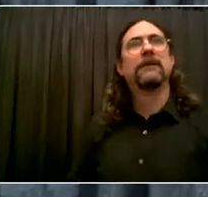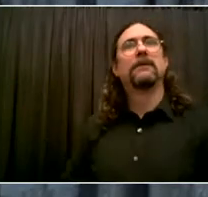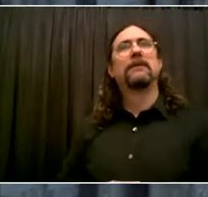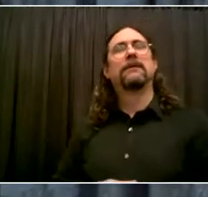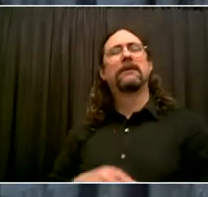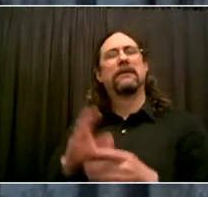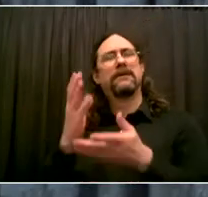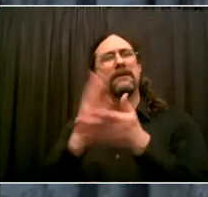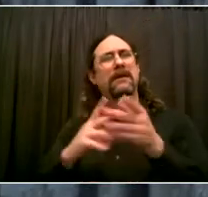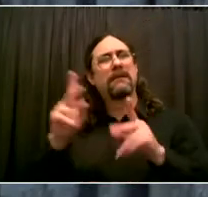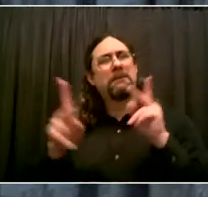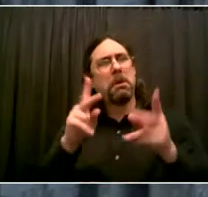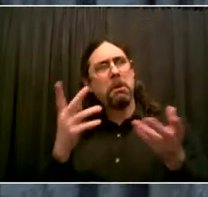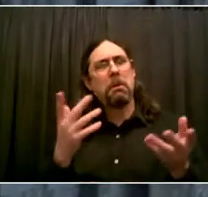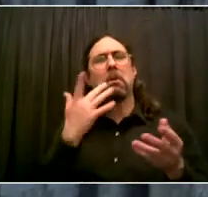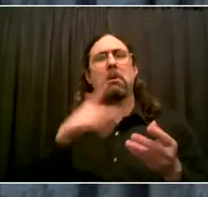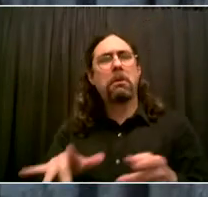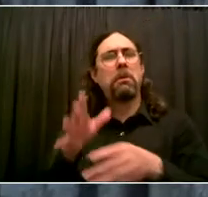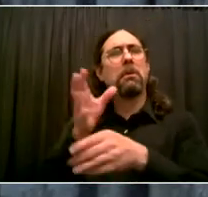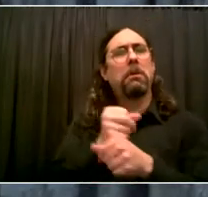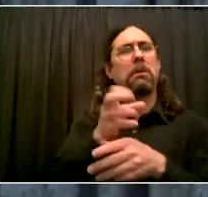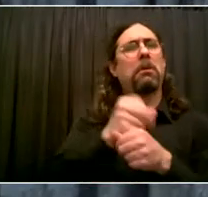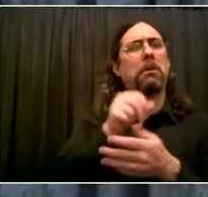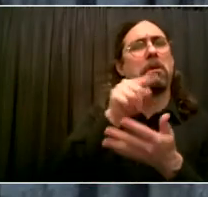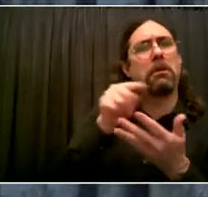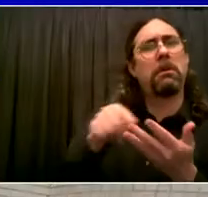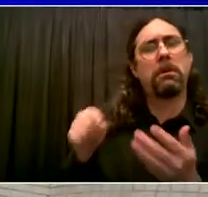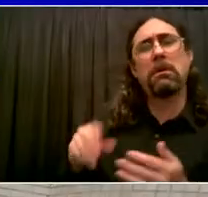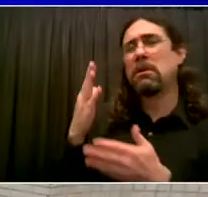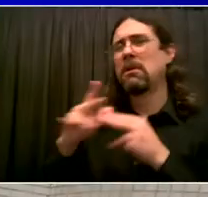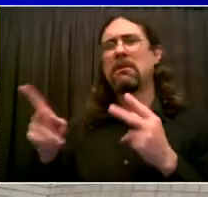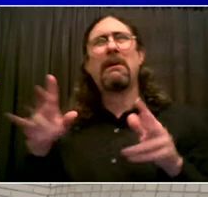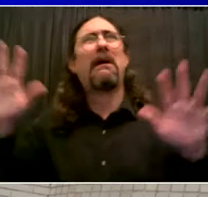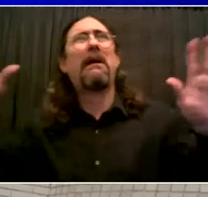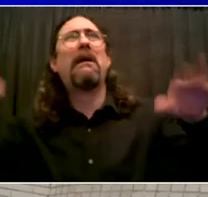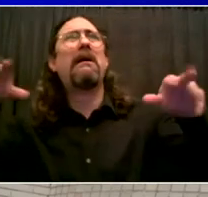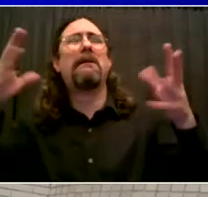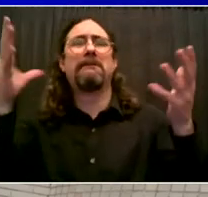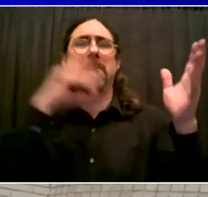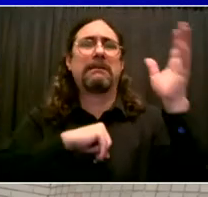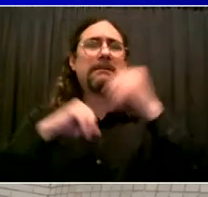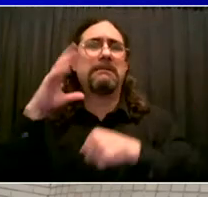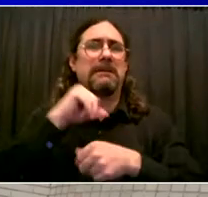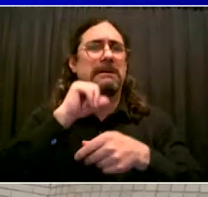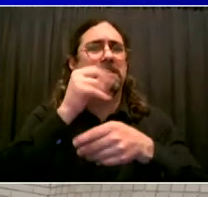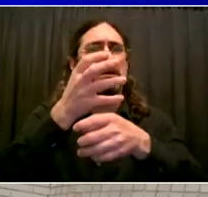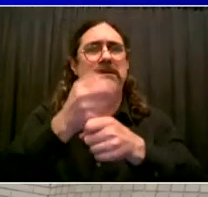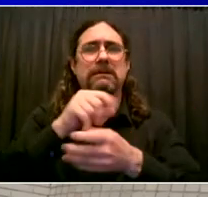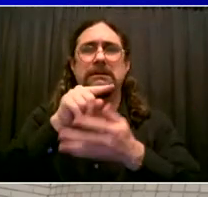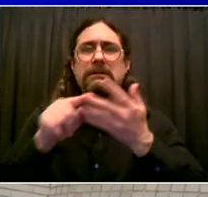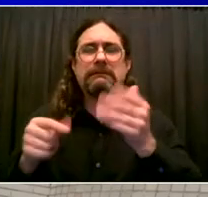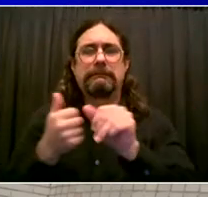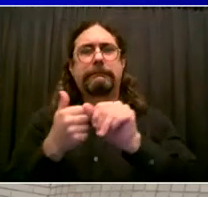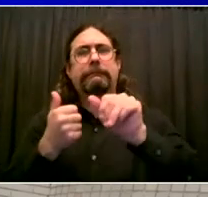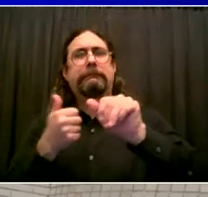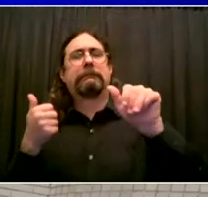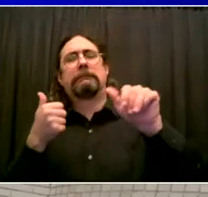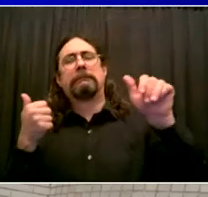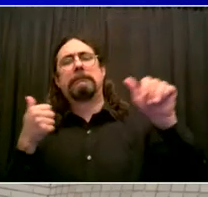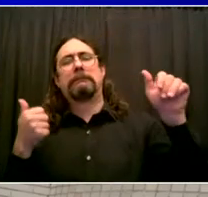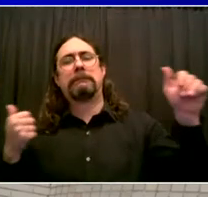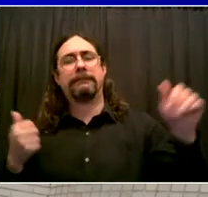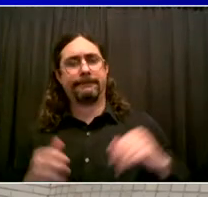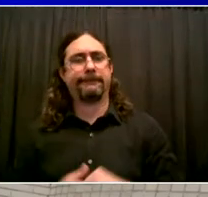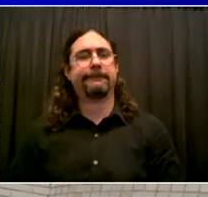where they live, to a familiar setting. We will help 30 community-based organizations team up with Health and